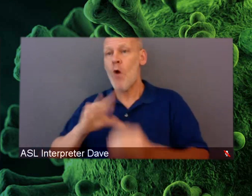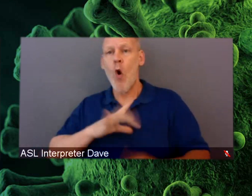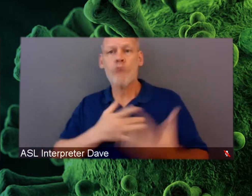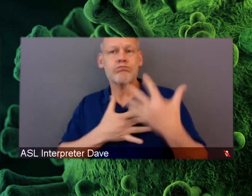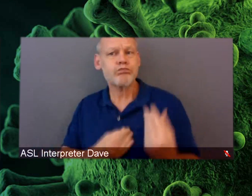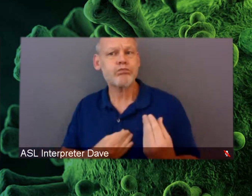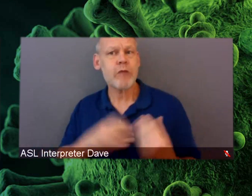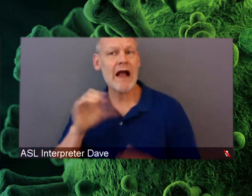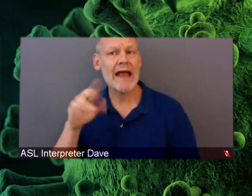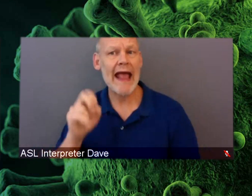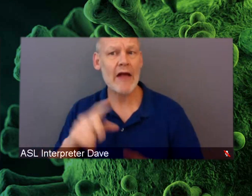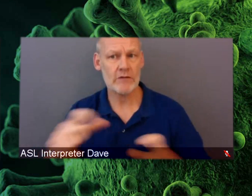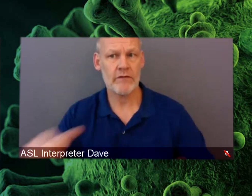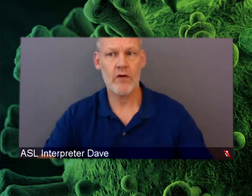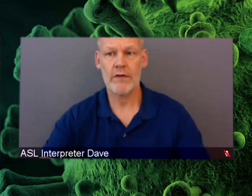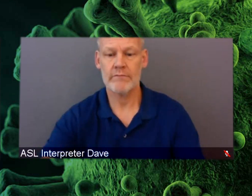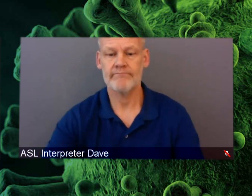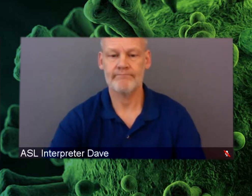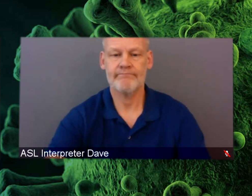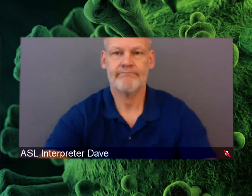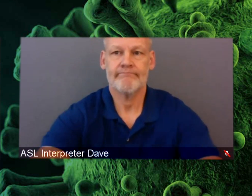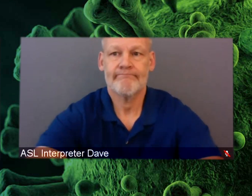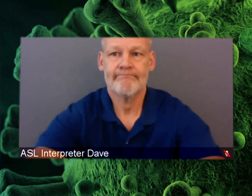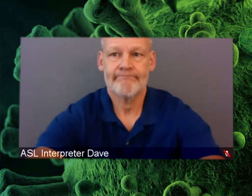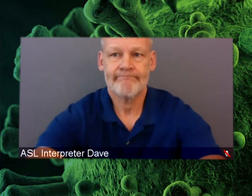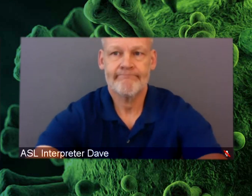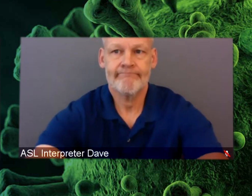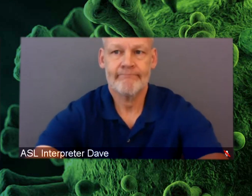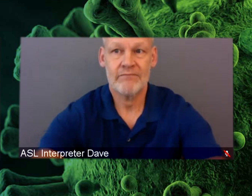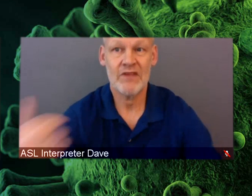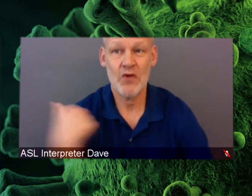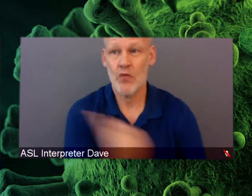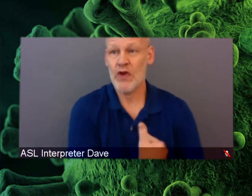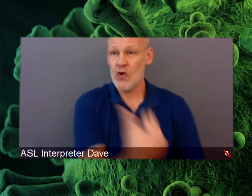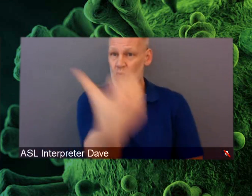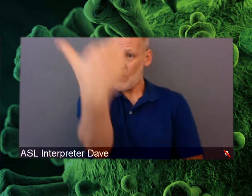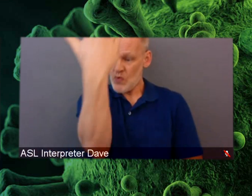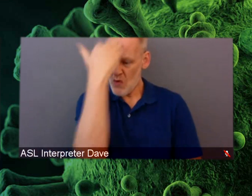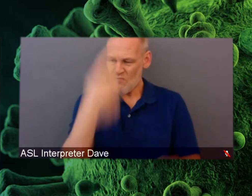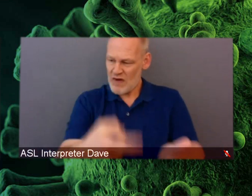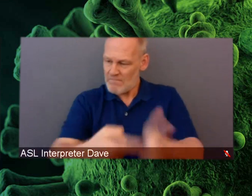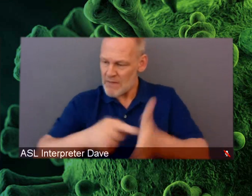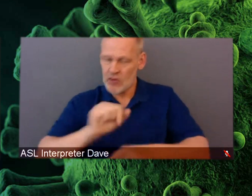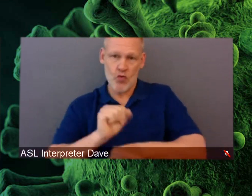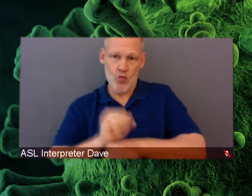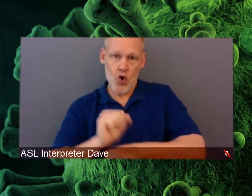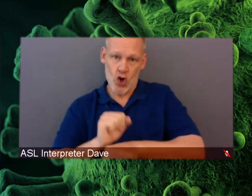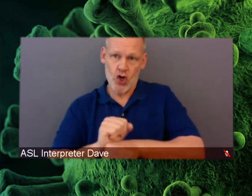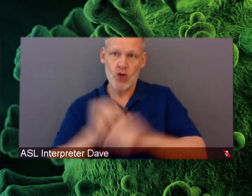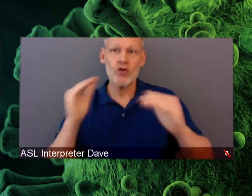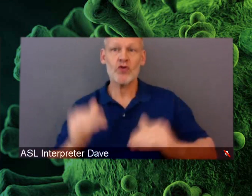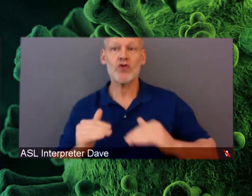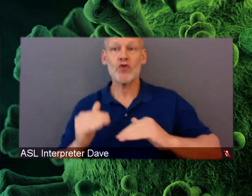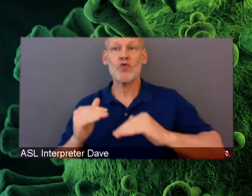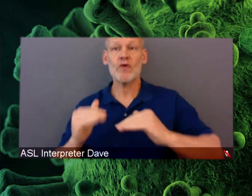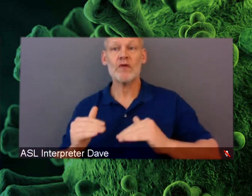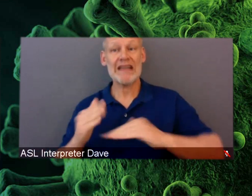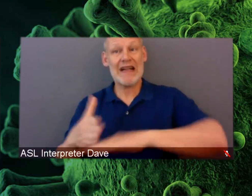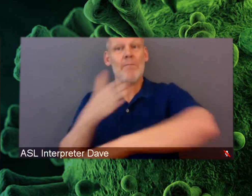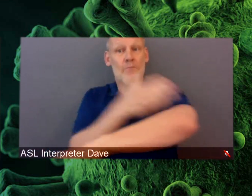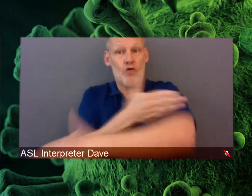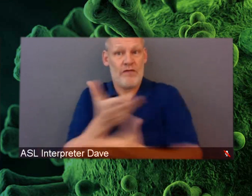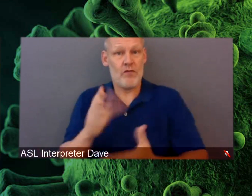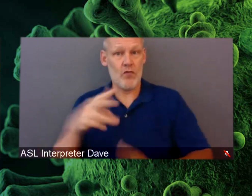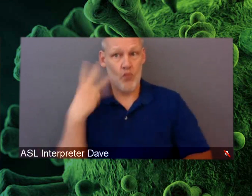do that. So we know that we need to work to improve this in Washington as well as in the rest of the